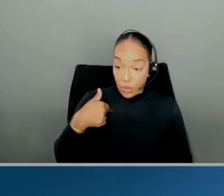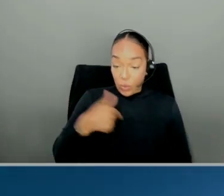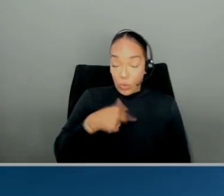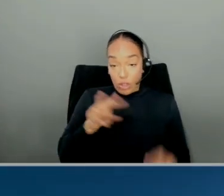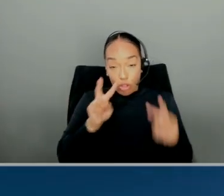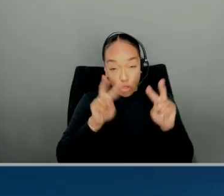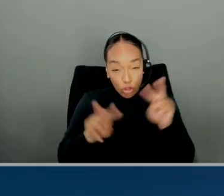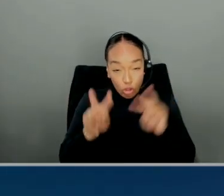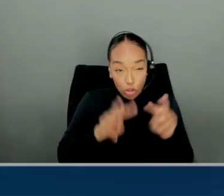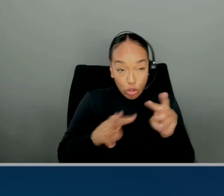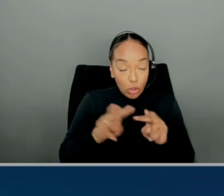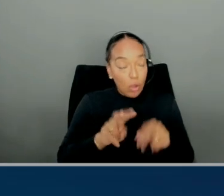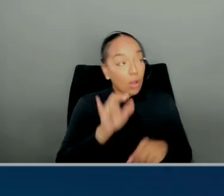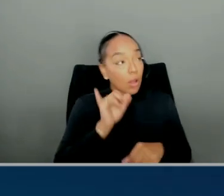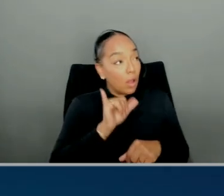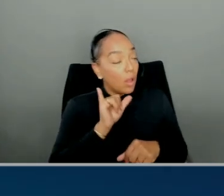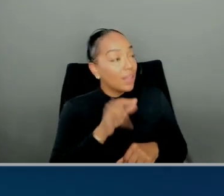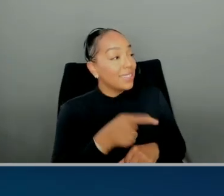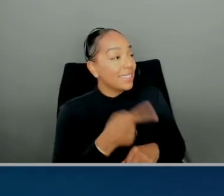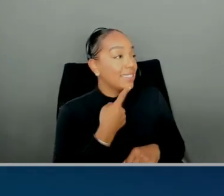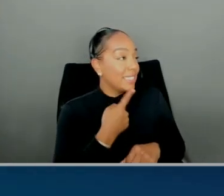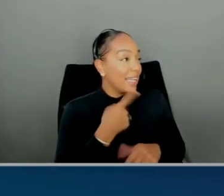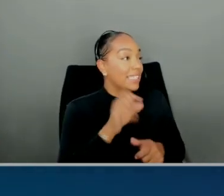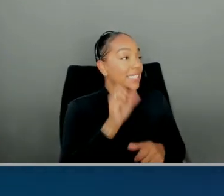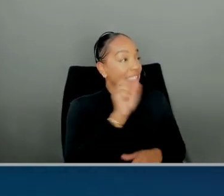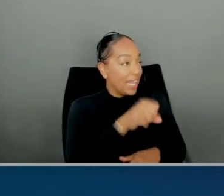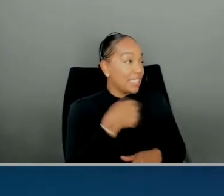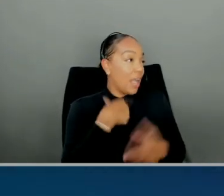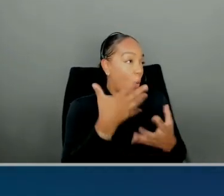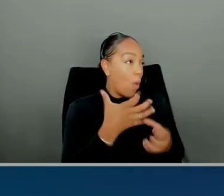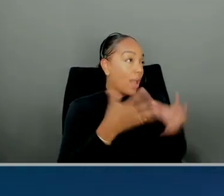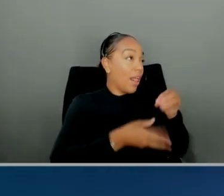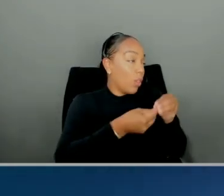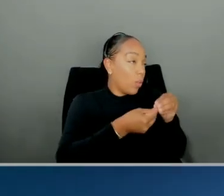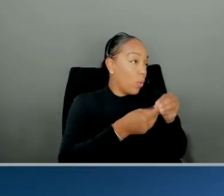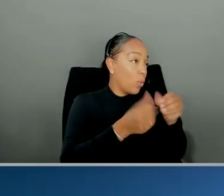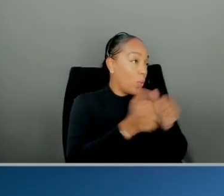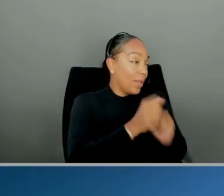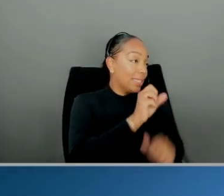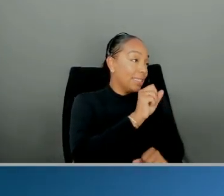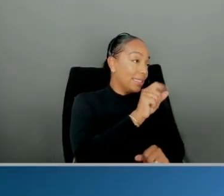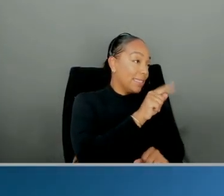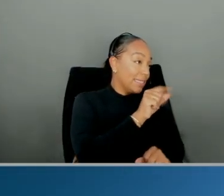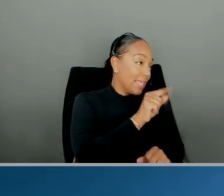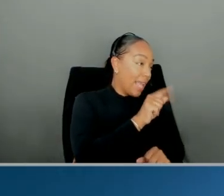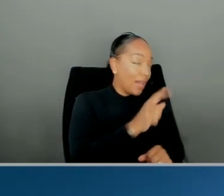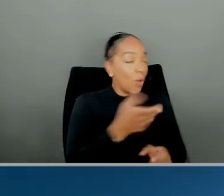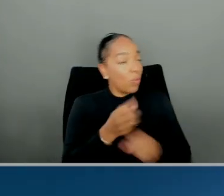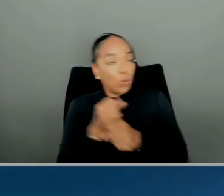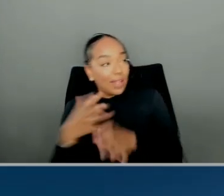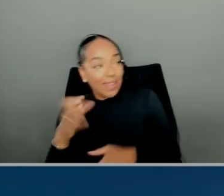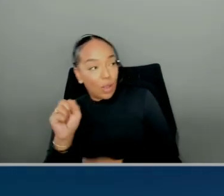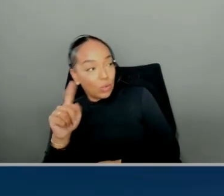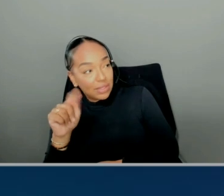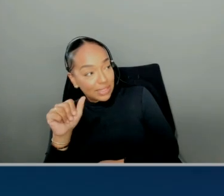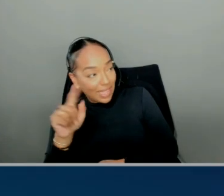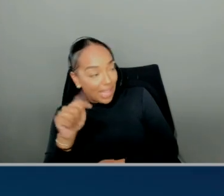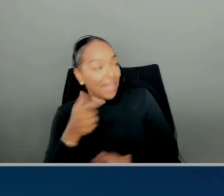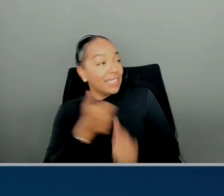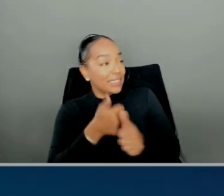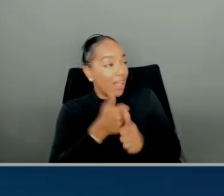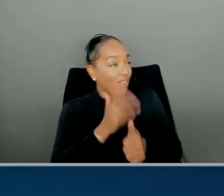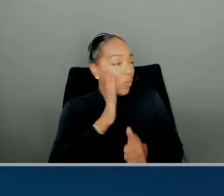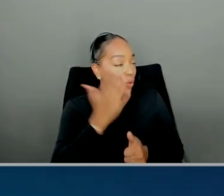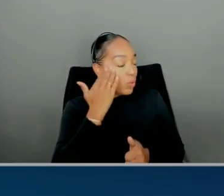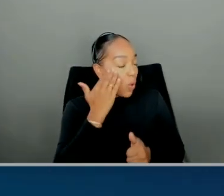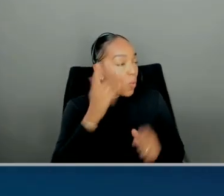So it's just saying, yes, I want the stats included in this. No, I don't want the stats included. And it knows to then make the optimization when the